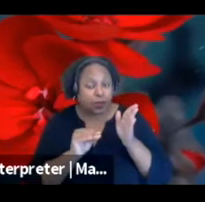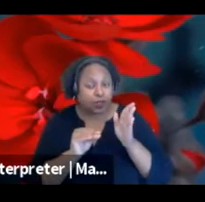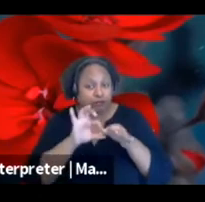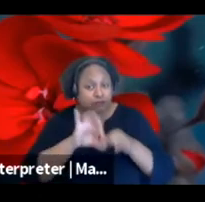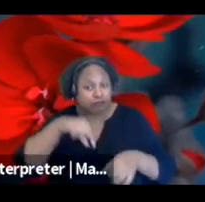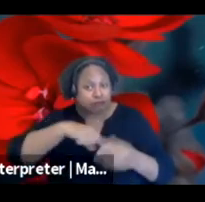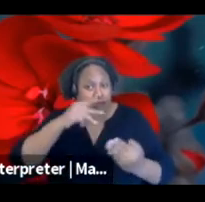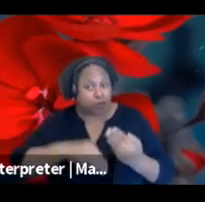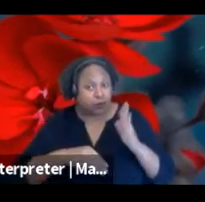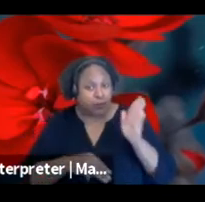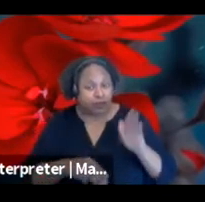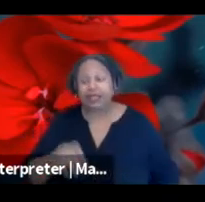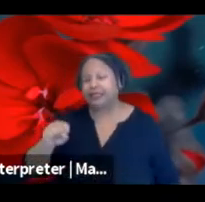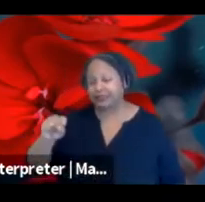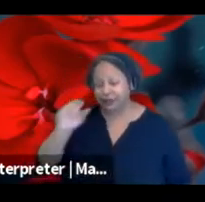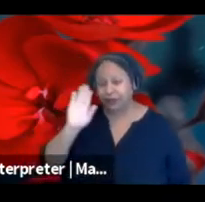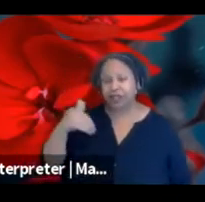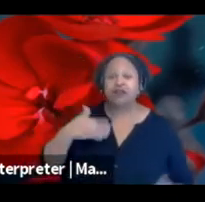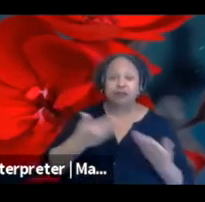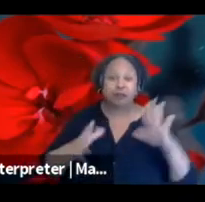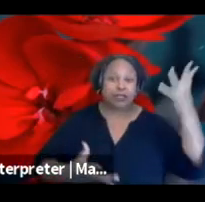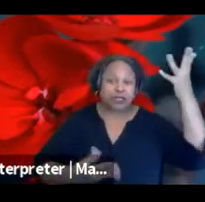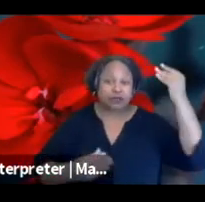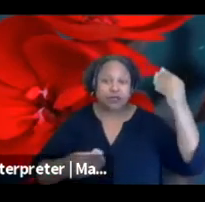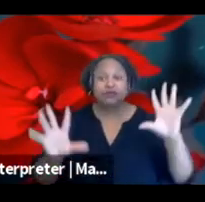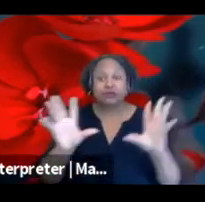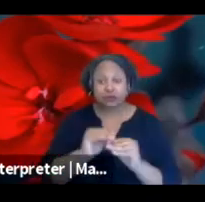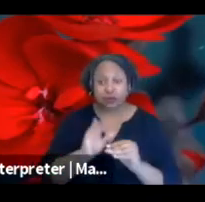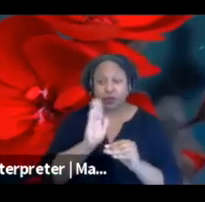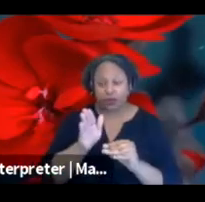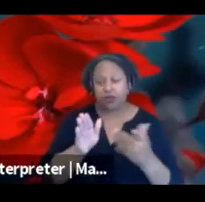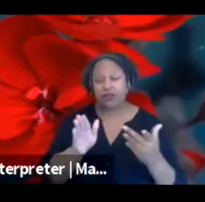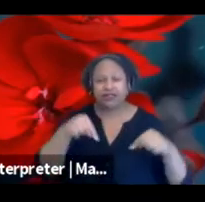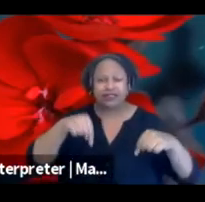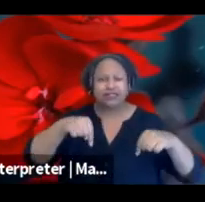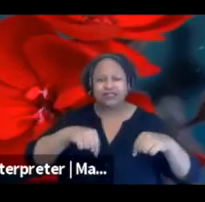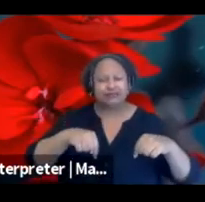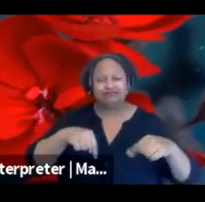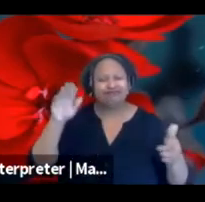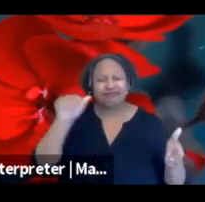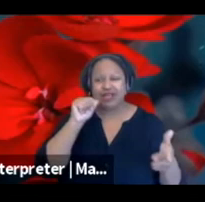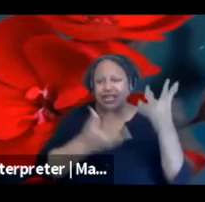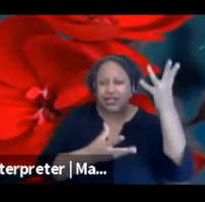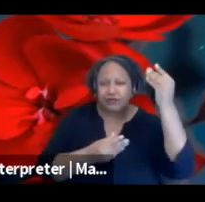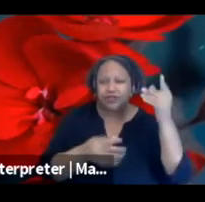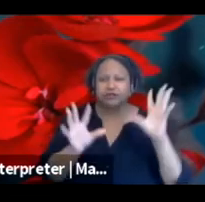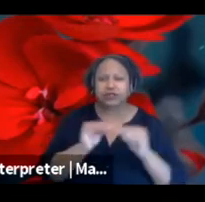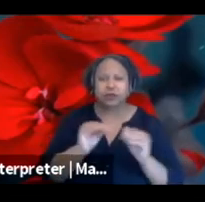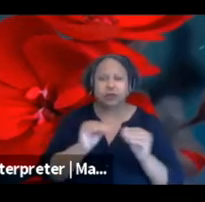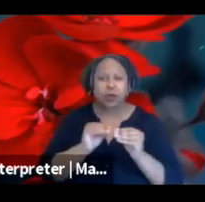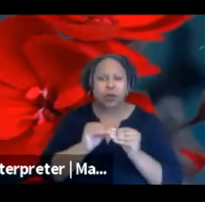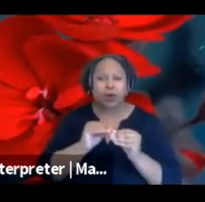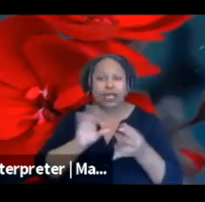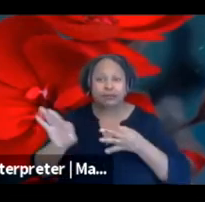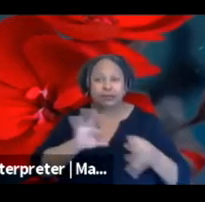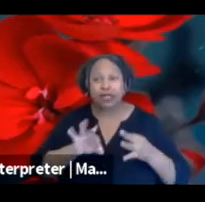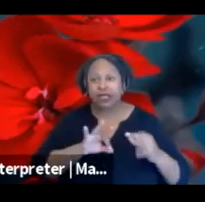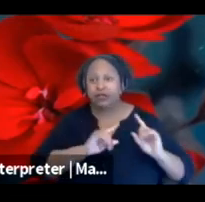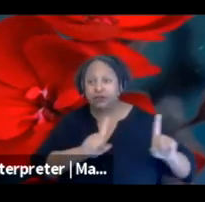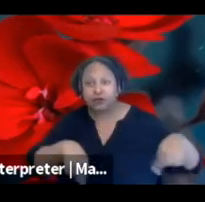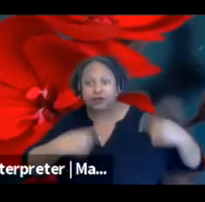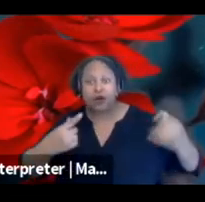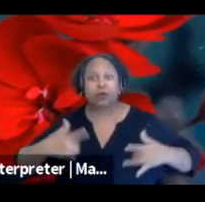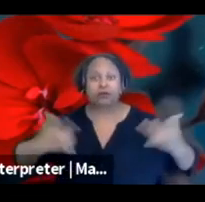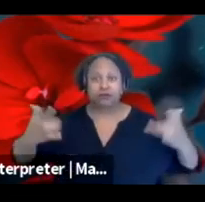having public info sessions. This is less of an info session and more of a here's what we're doing session.